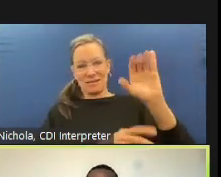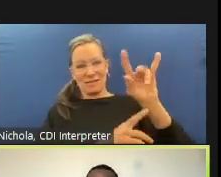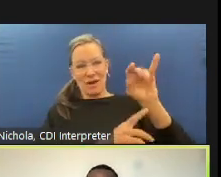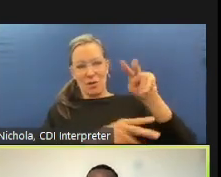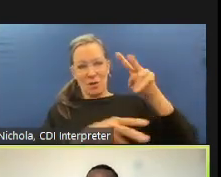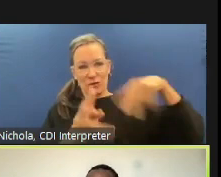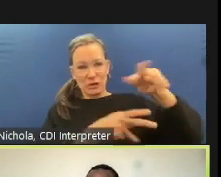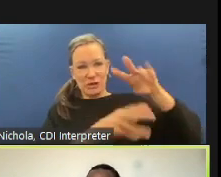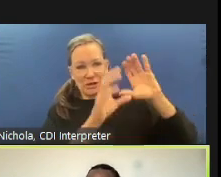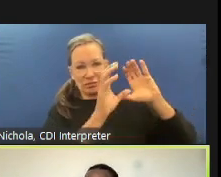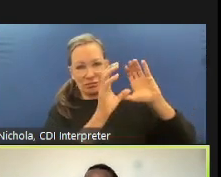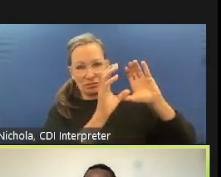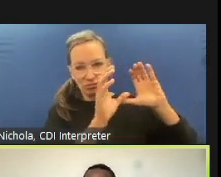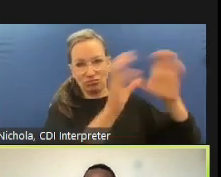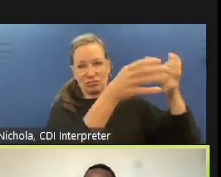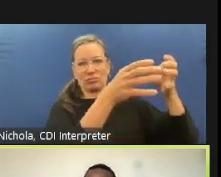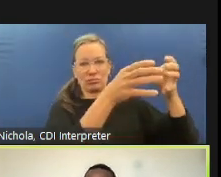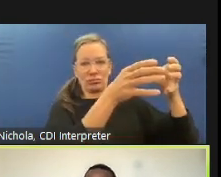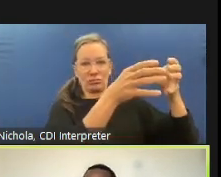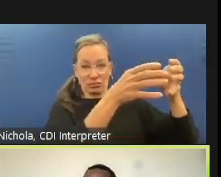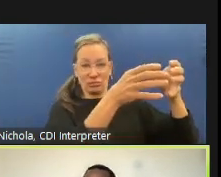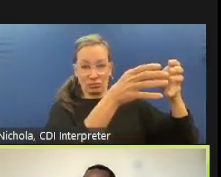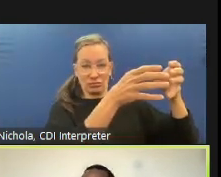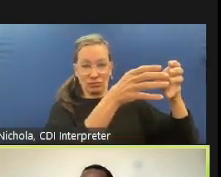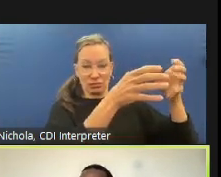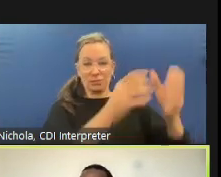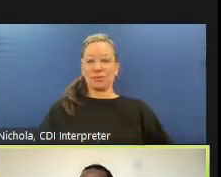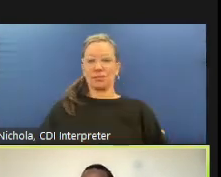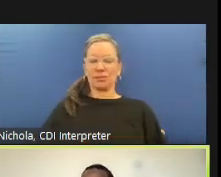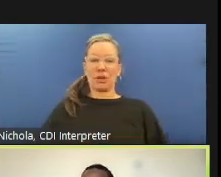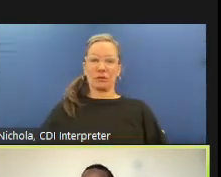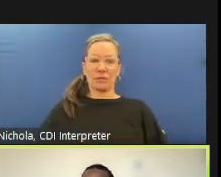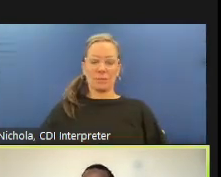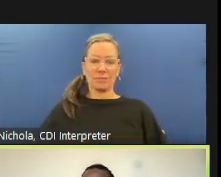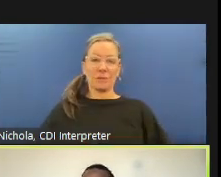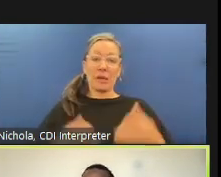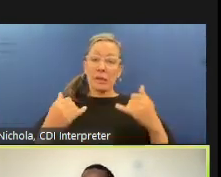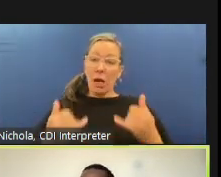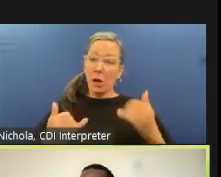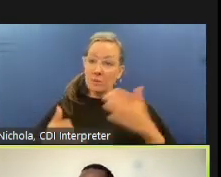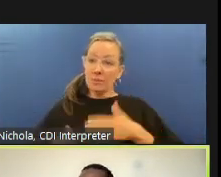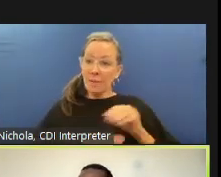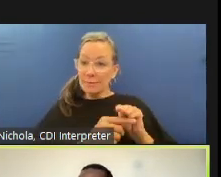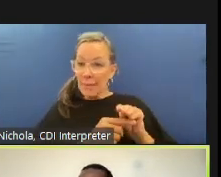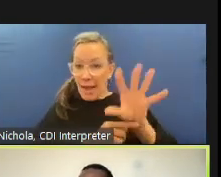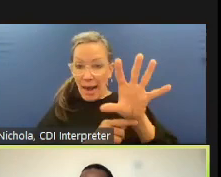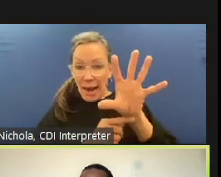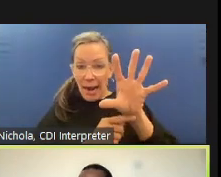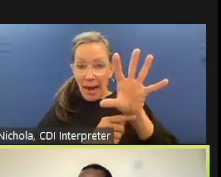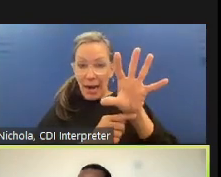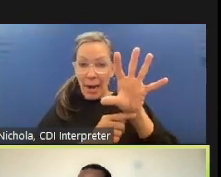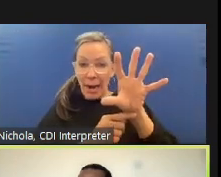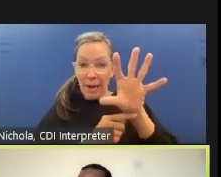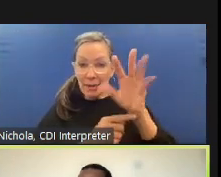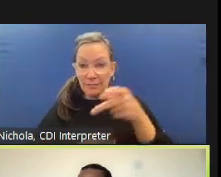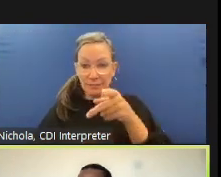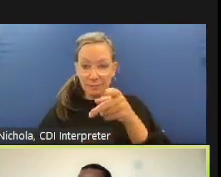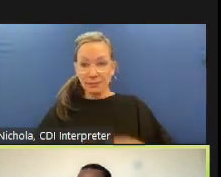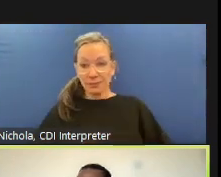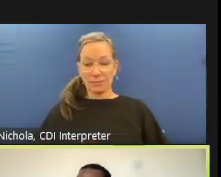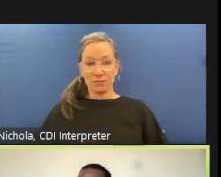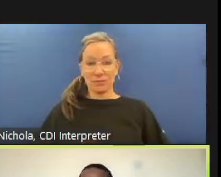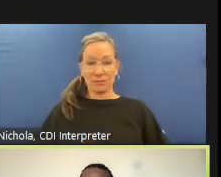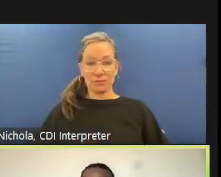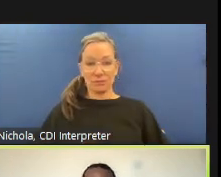so that is my slide presentation and this is where i have the disadvantage of